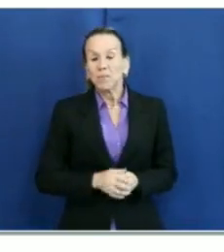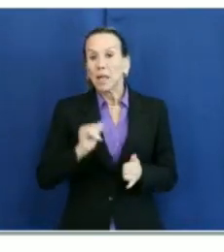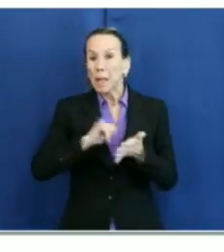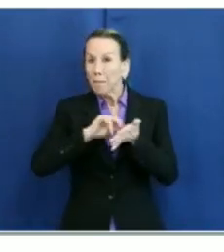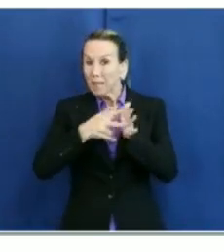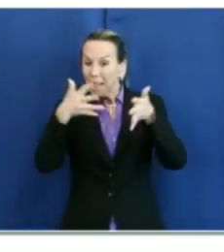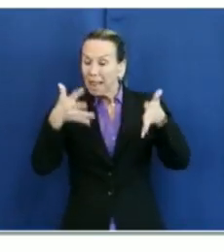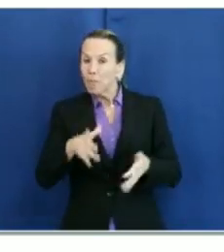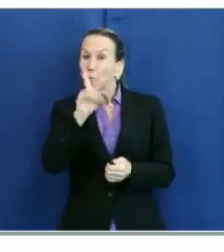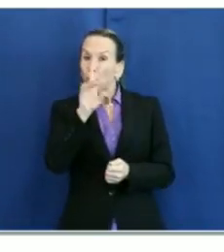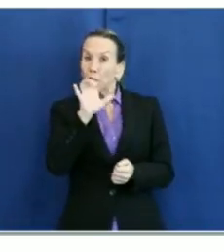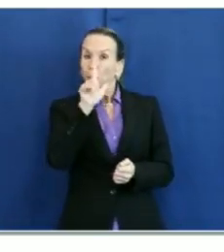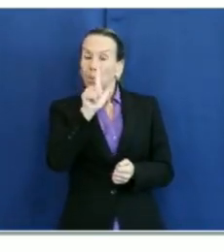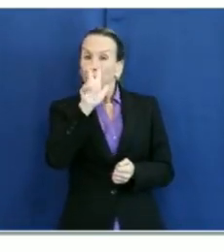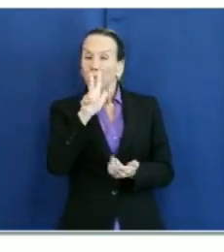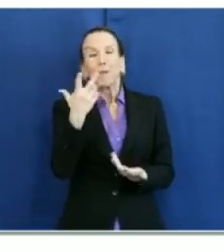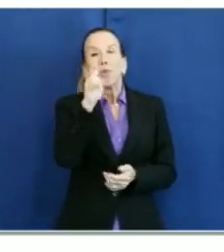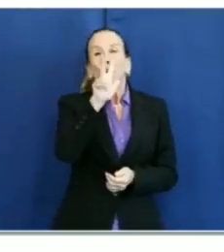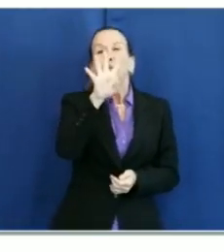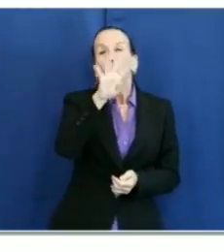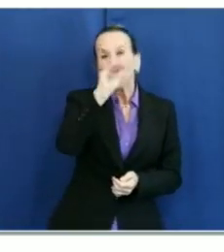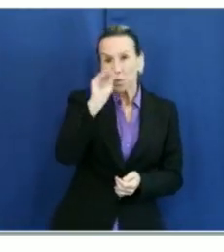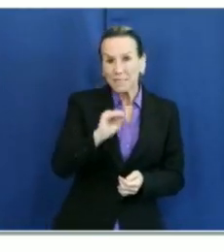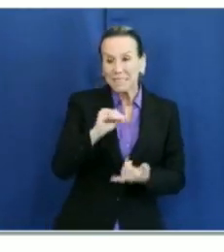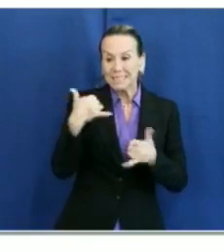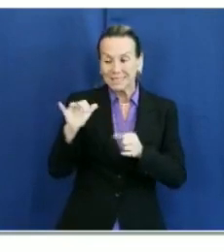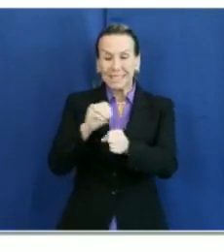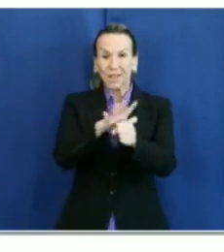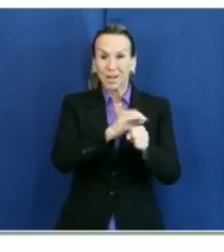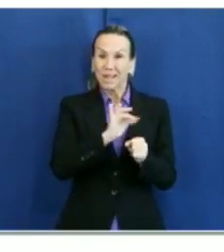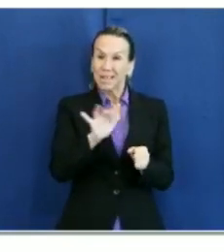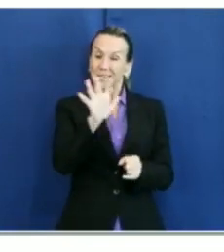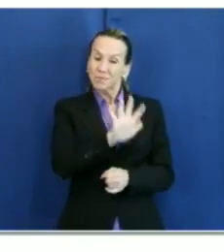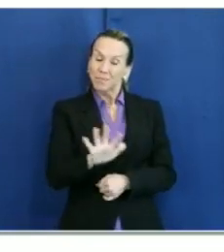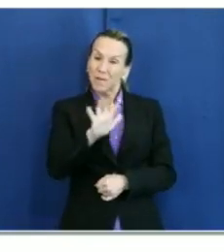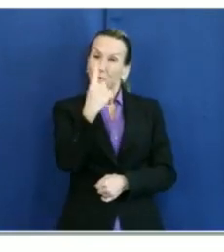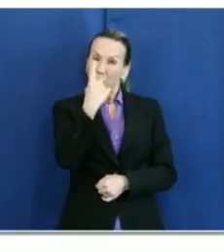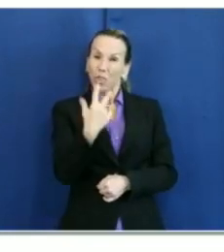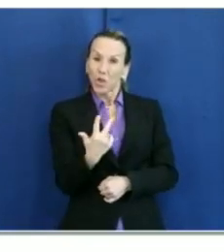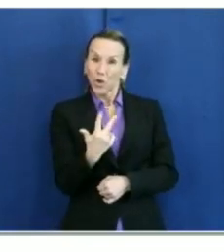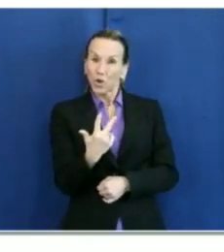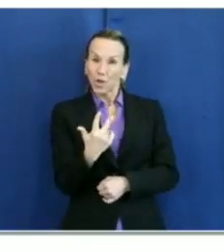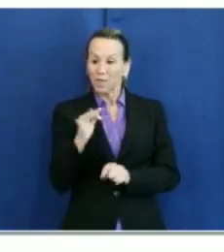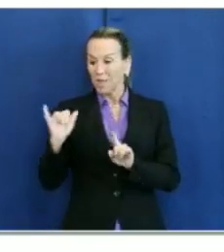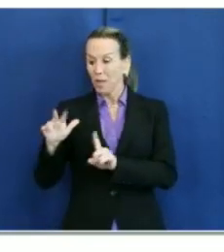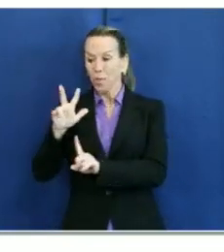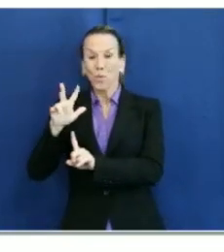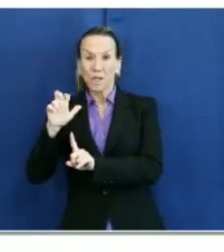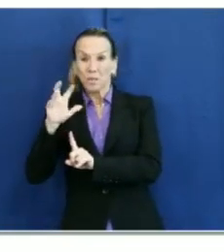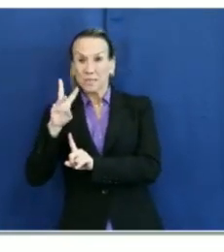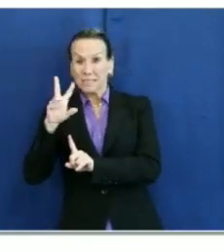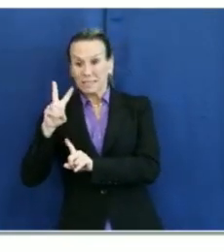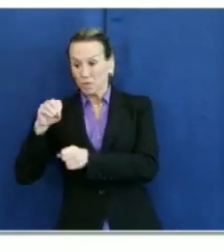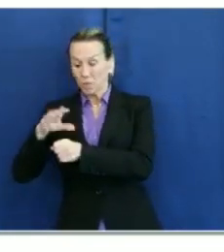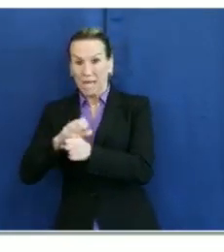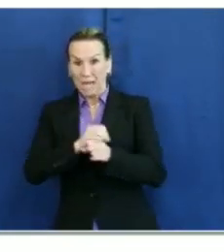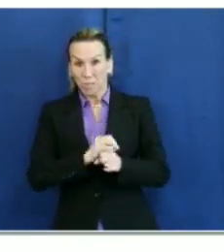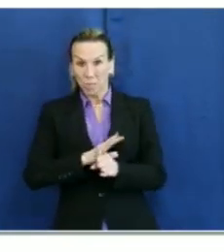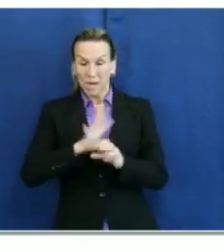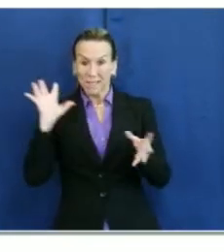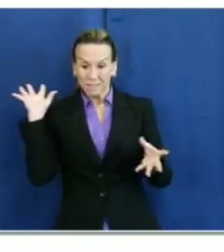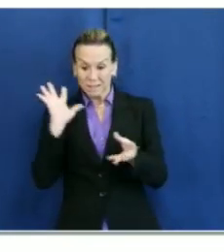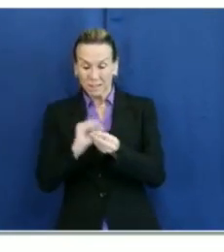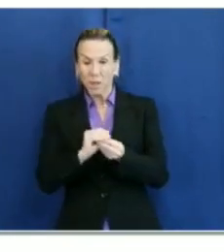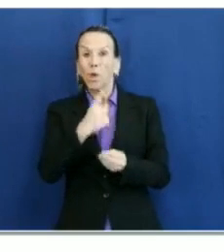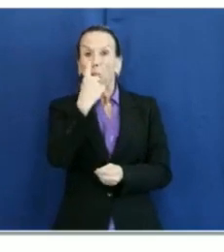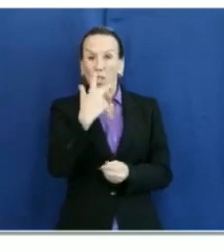123 or 34%, which is about a third of the 362 outbreaks that